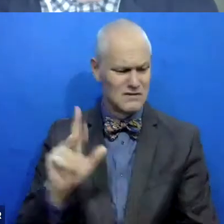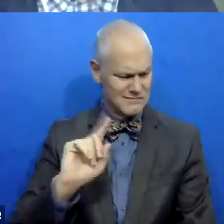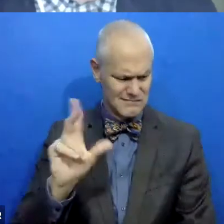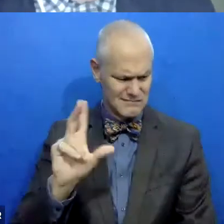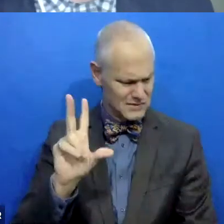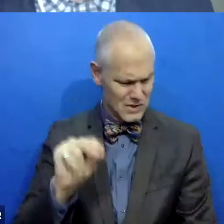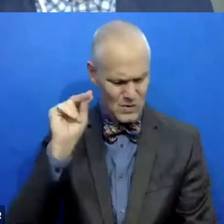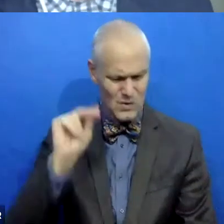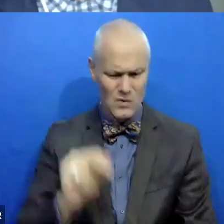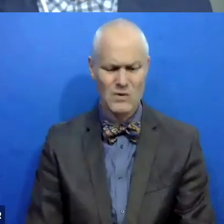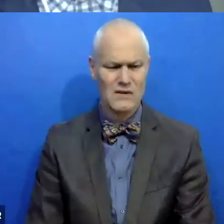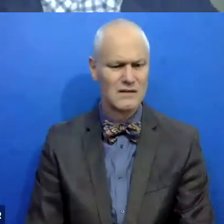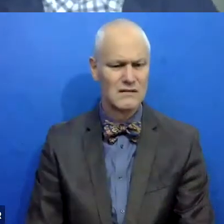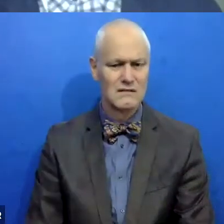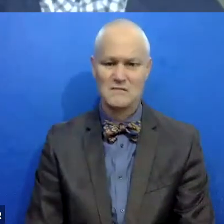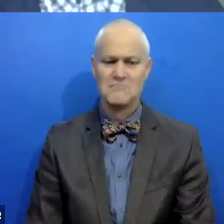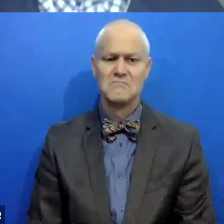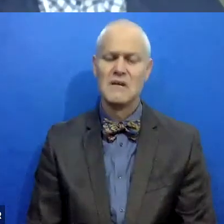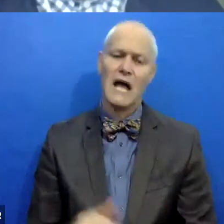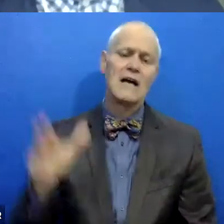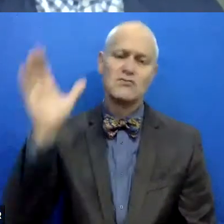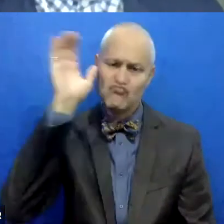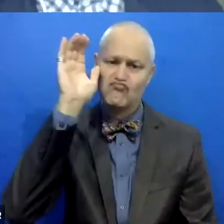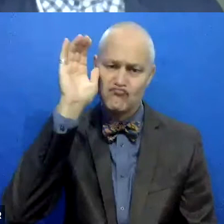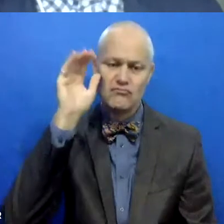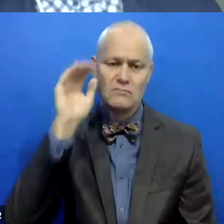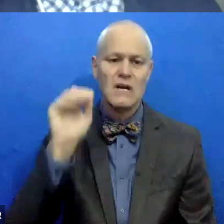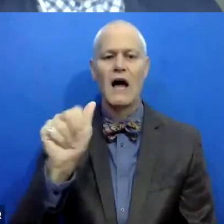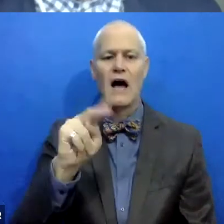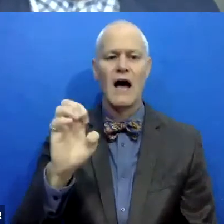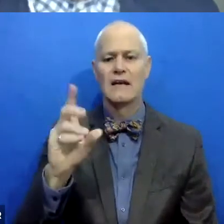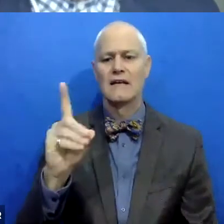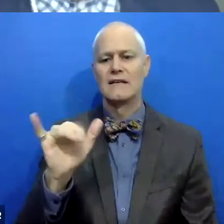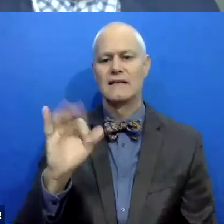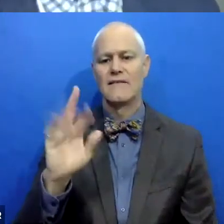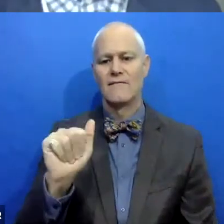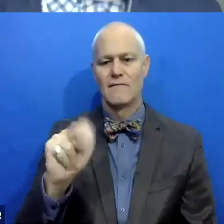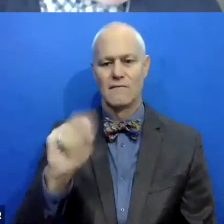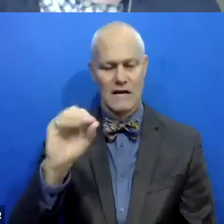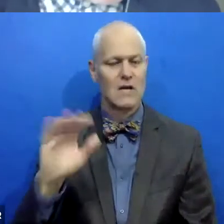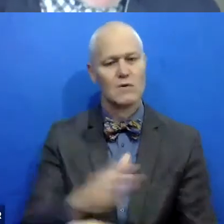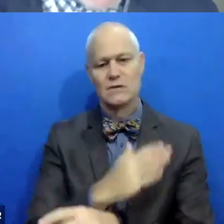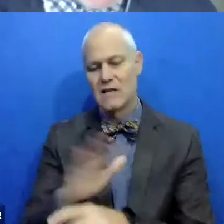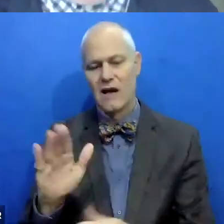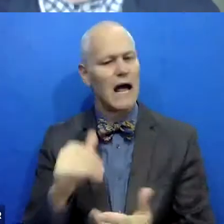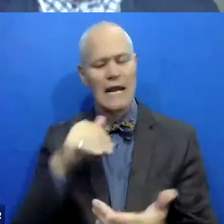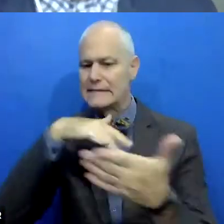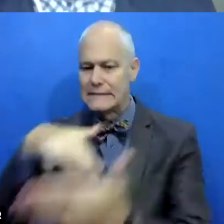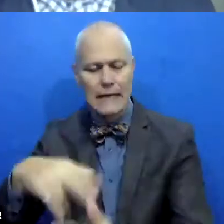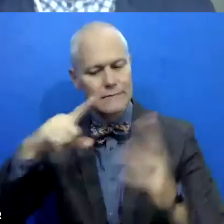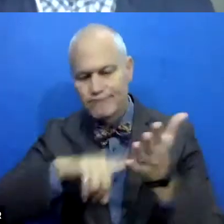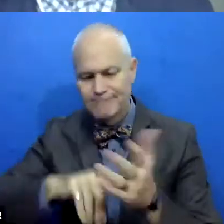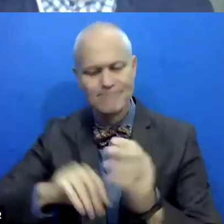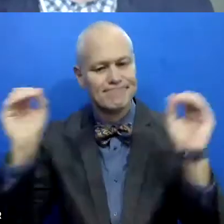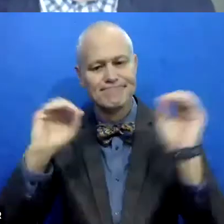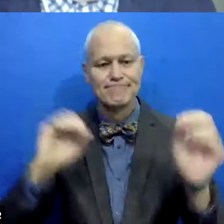I'd listened to a bunch of Ani DeFranco songs, basically. hadn't ever studied the problem. Of course,